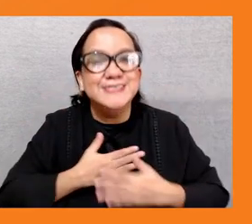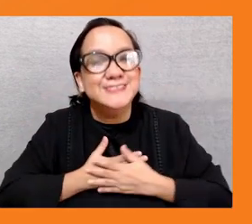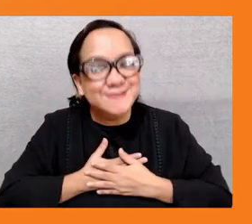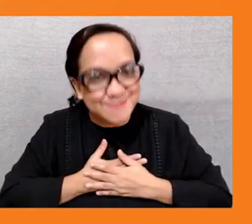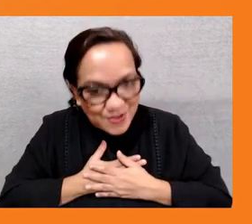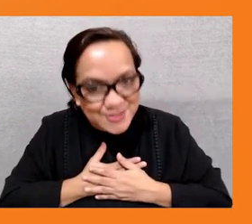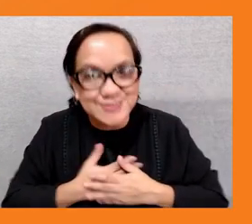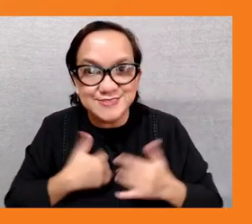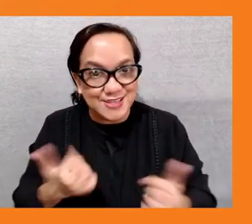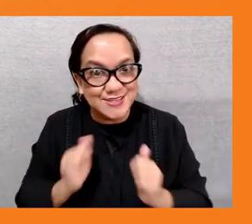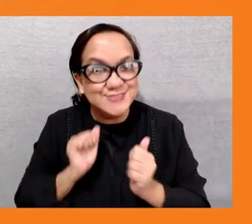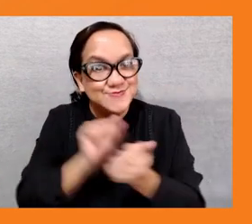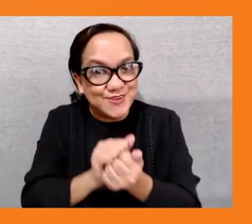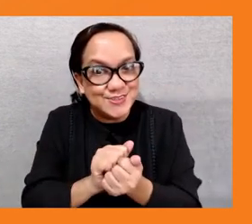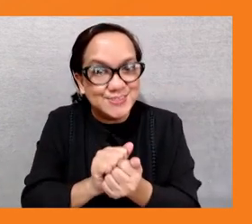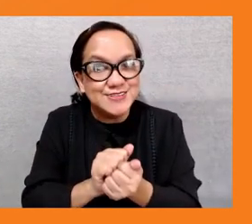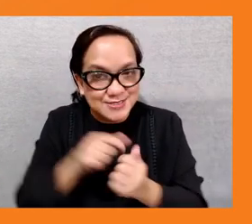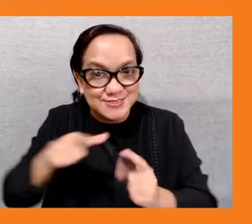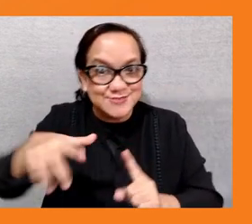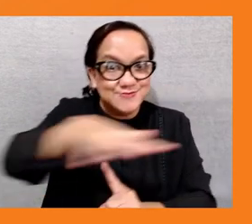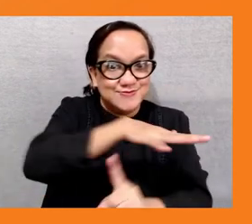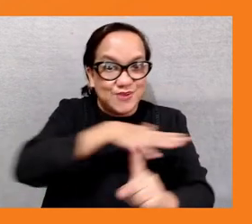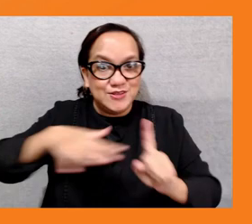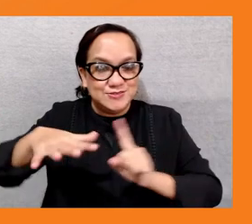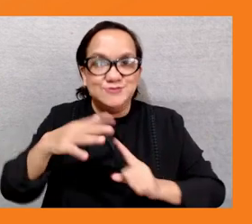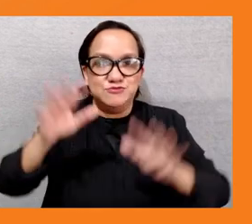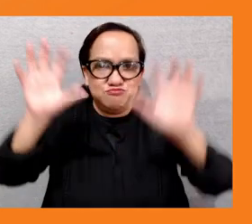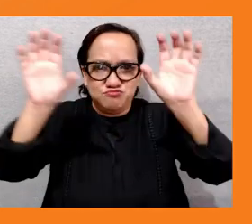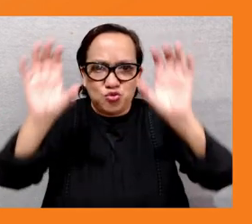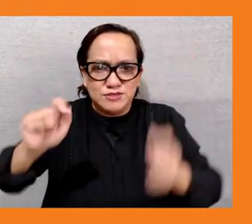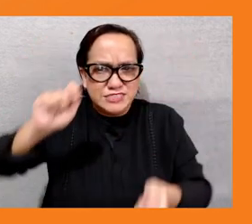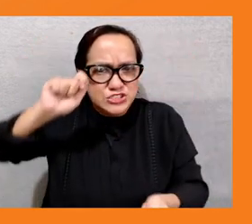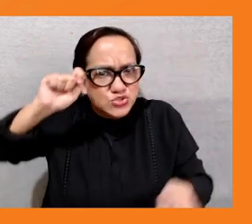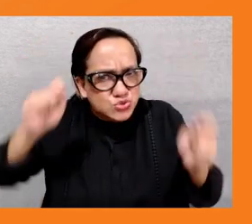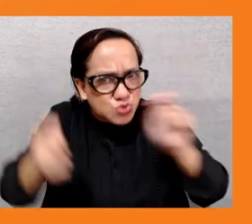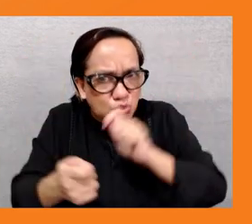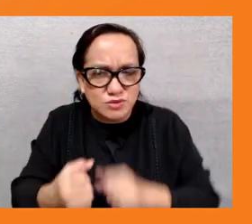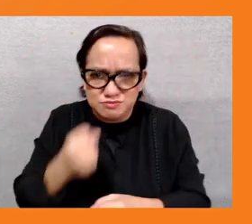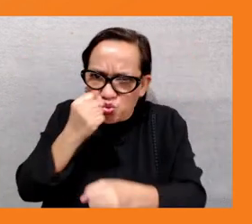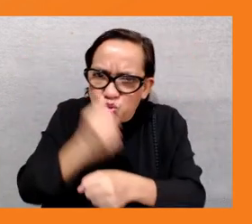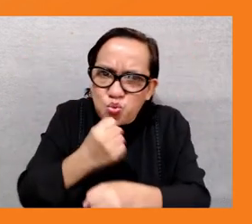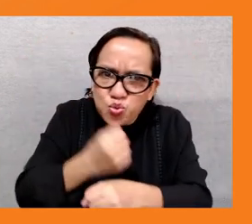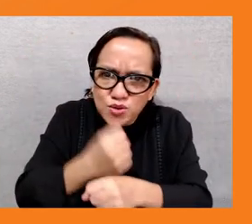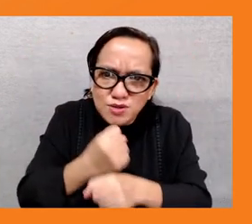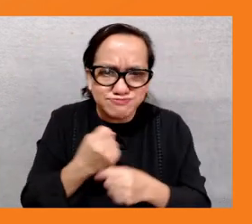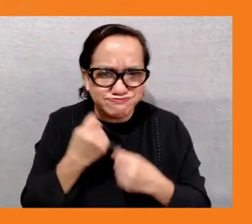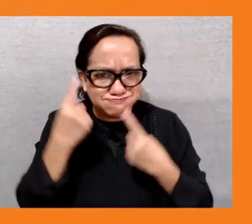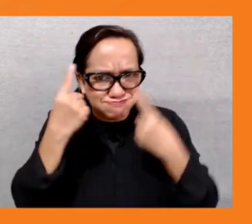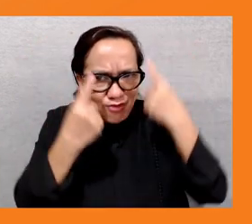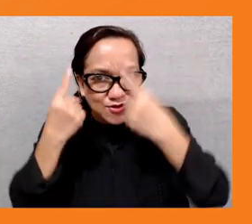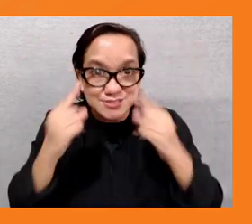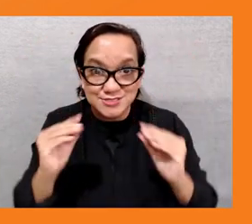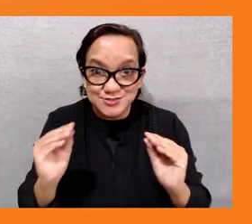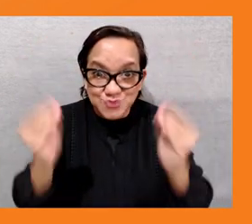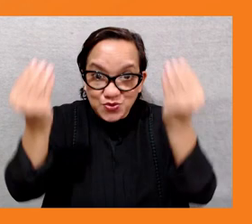change and employment among the top concerns of today's generation of of young people and a just transition to green economies is also